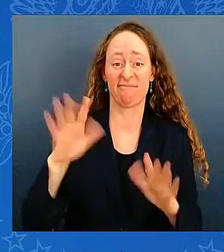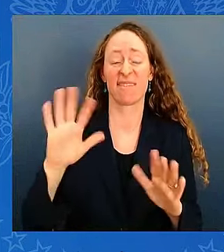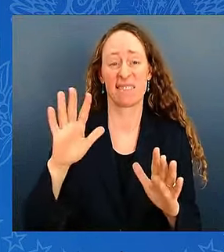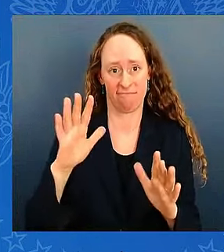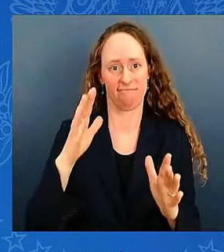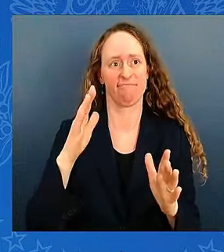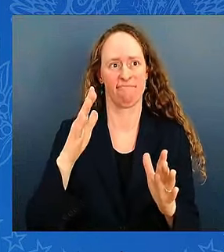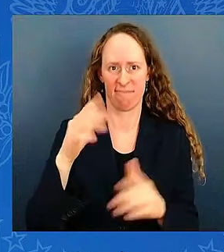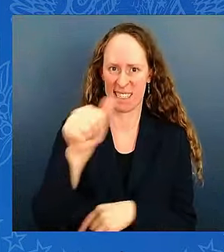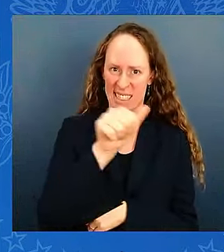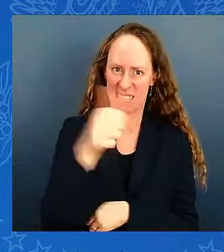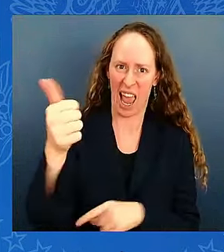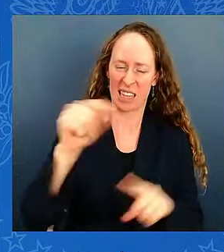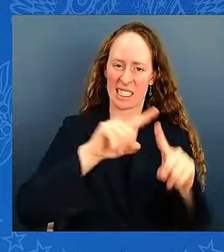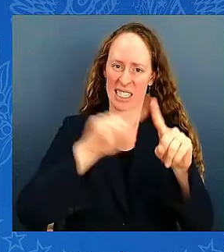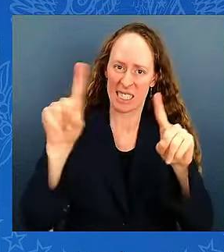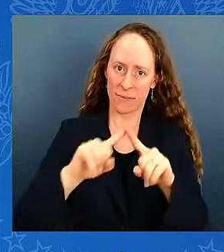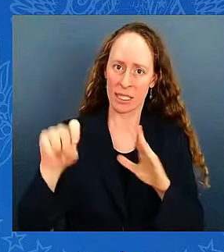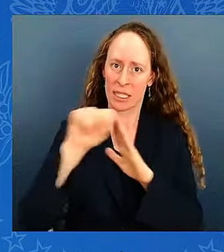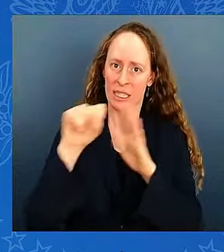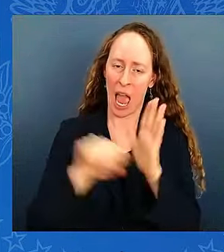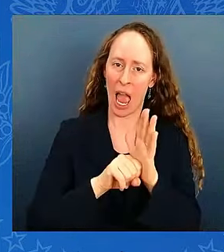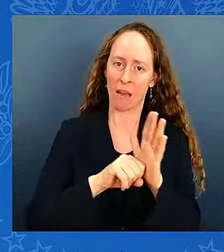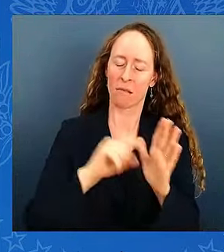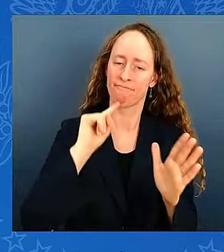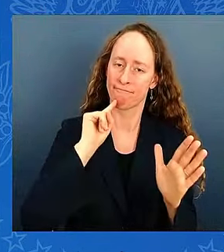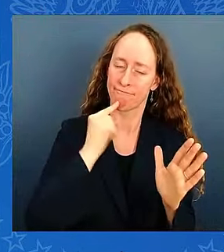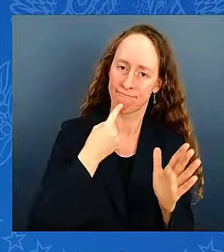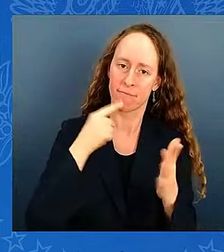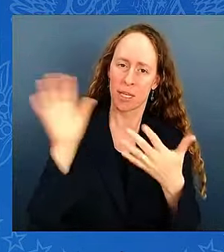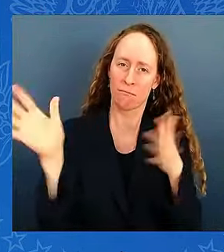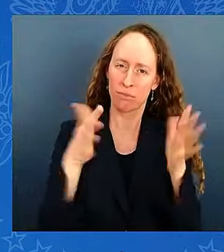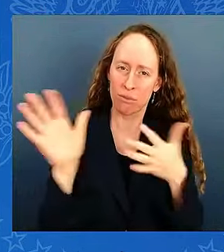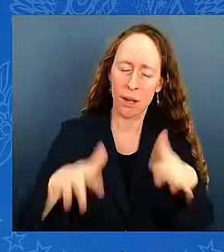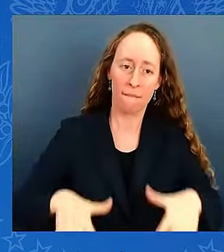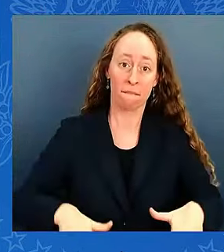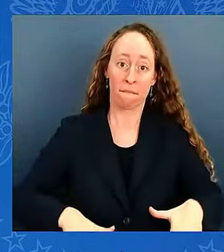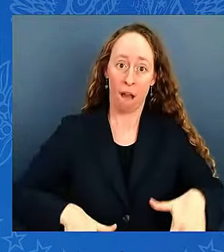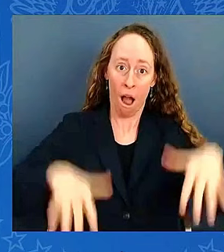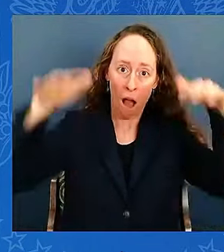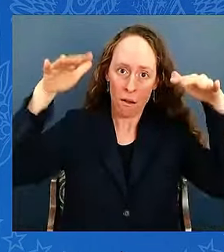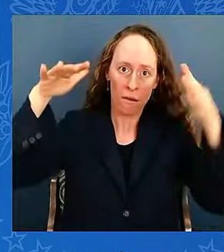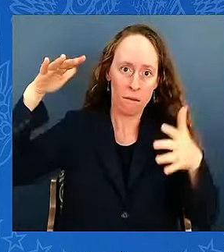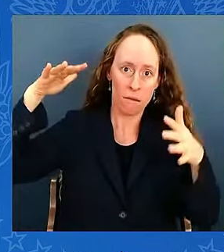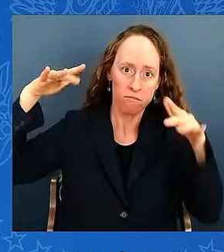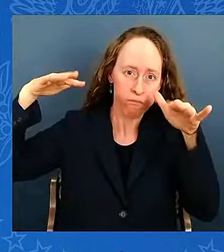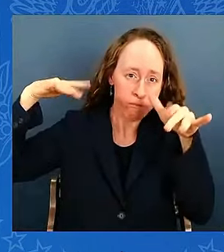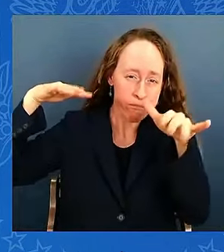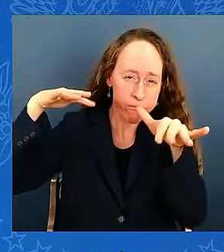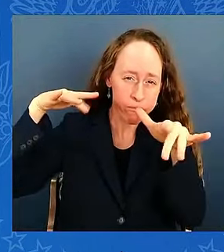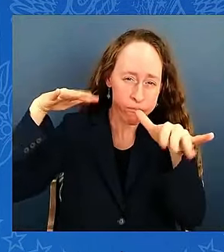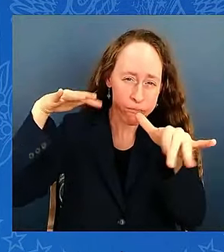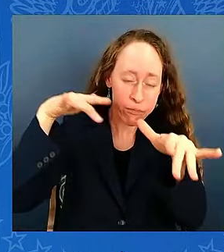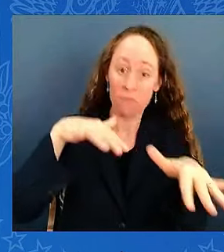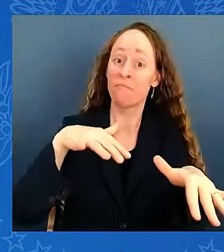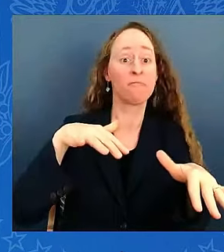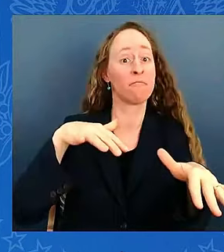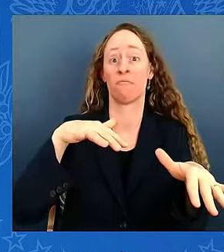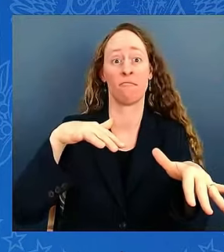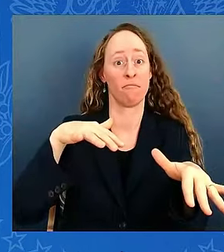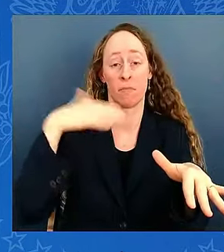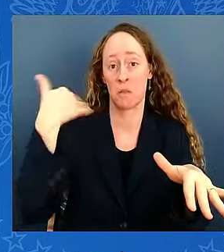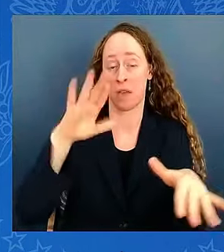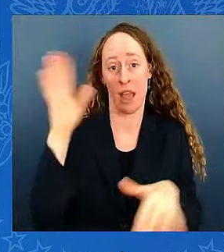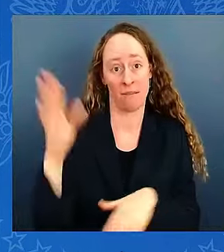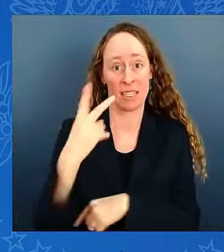storm surges up to 15 feet, and record flooding. Communities are devastated. Loved ones waiting, not sure if their